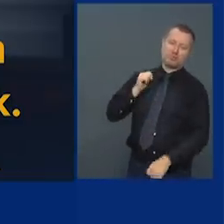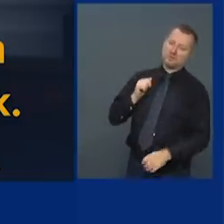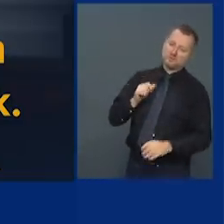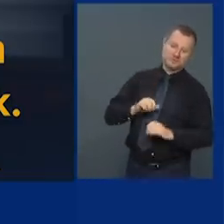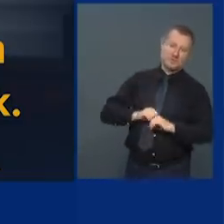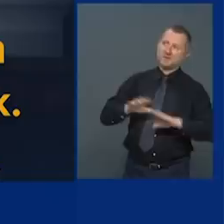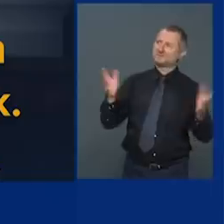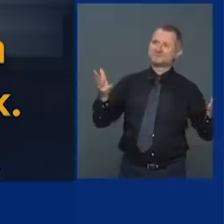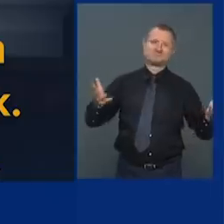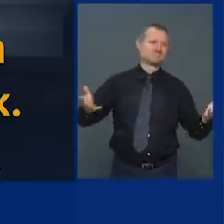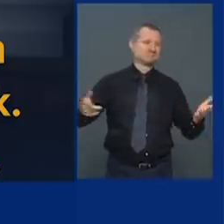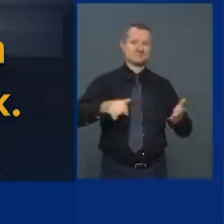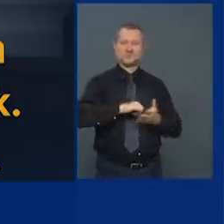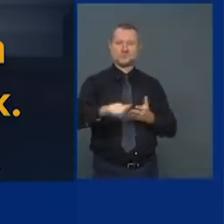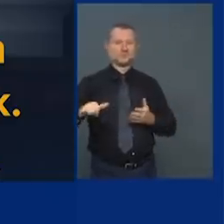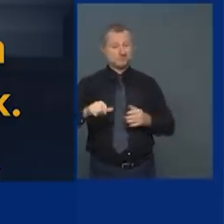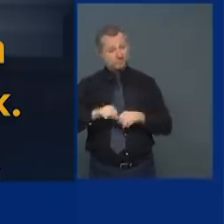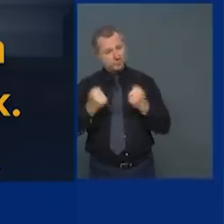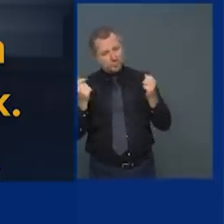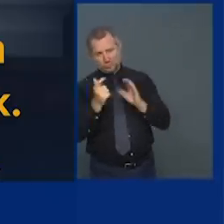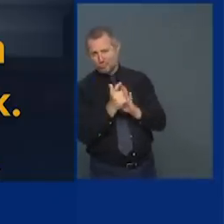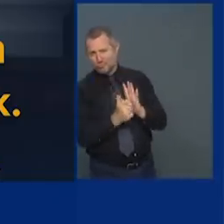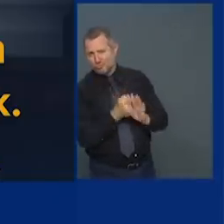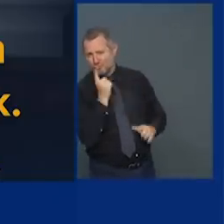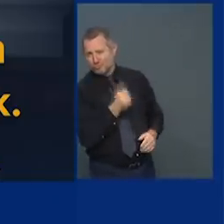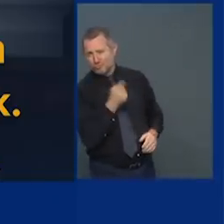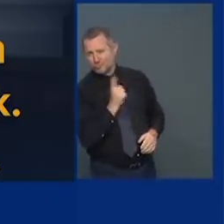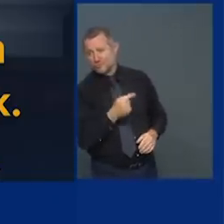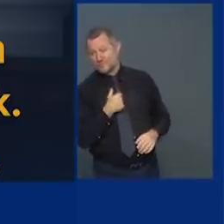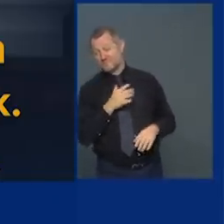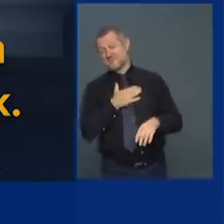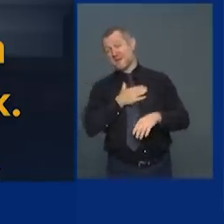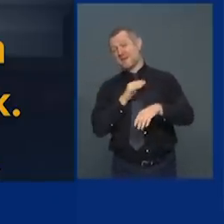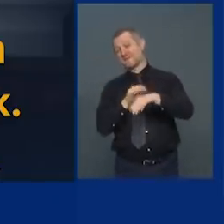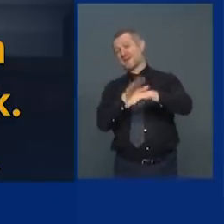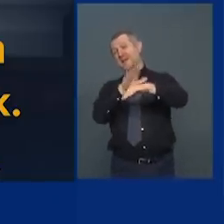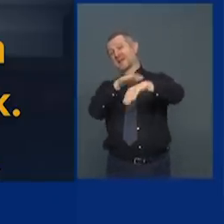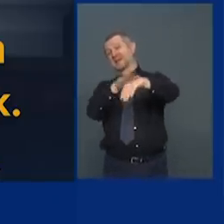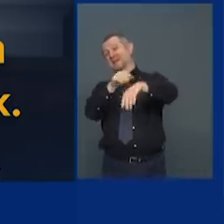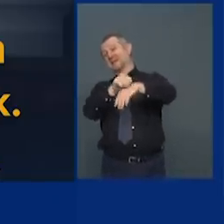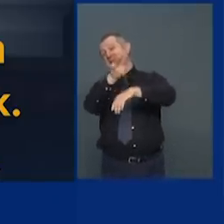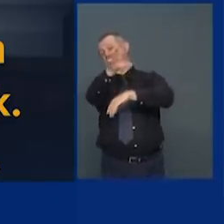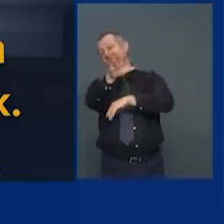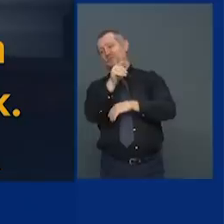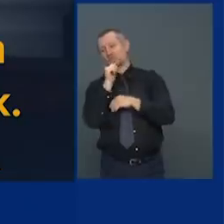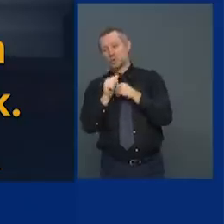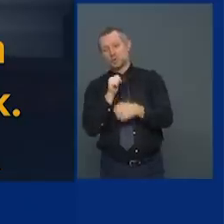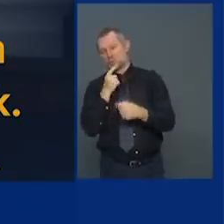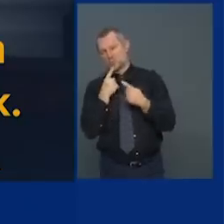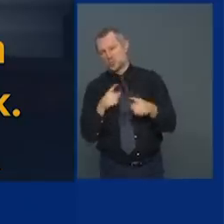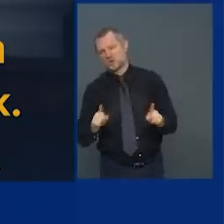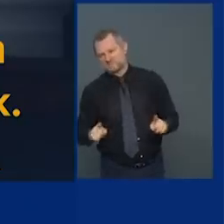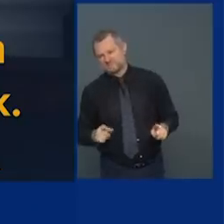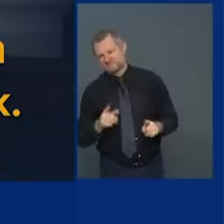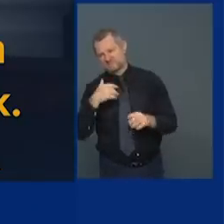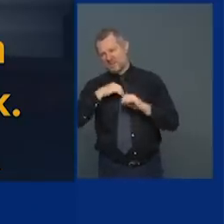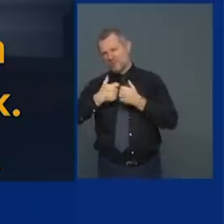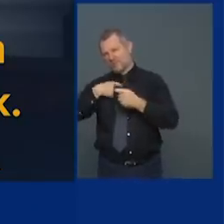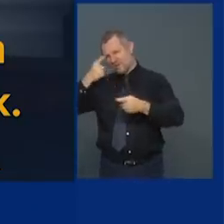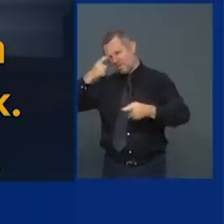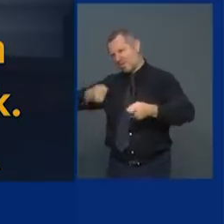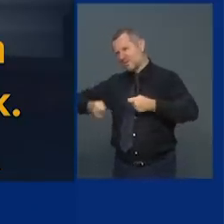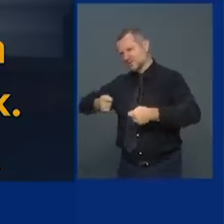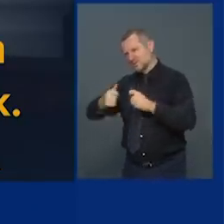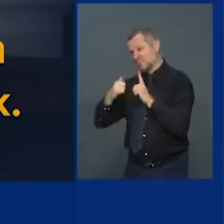that's my advice but the threats don't work we know how to handle bullies in new york